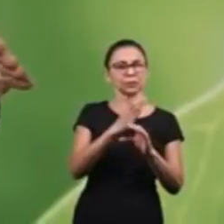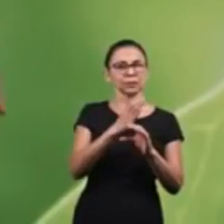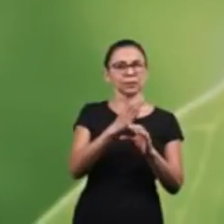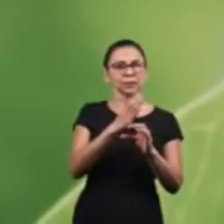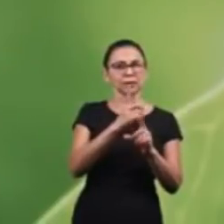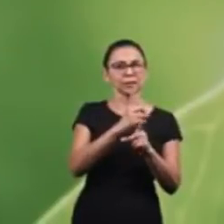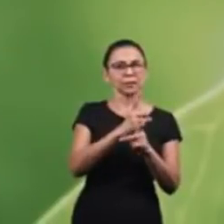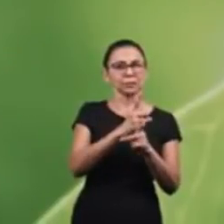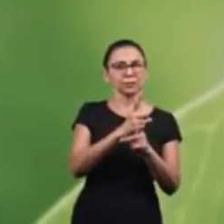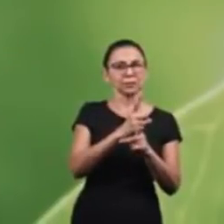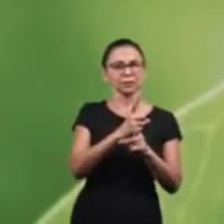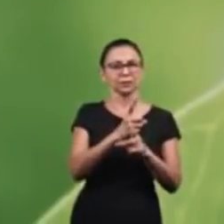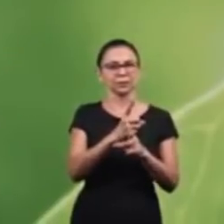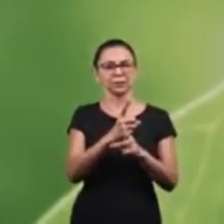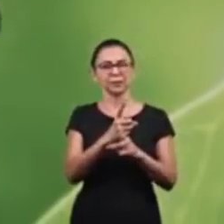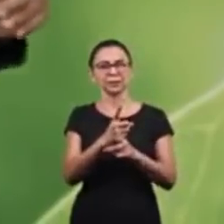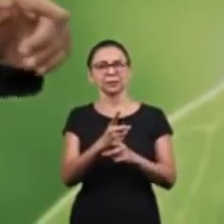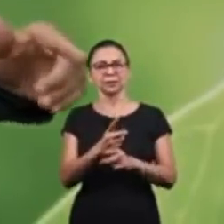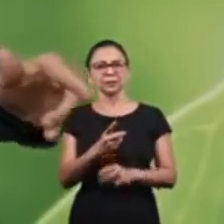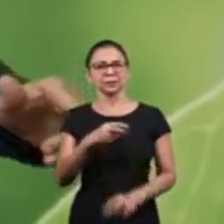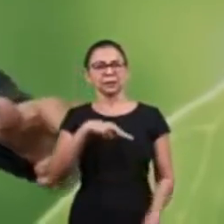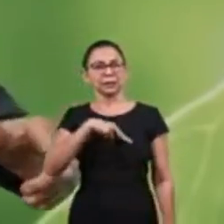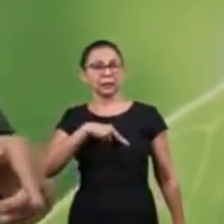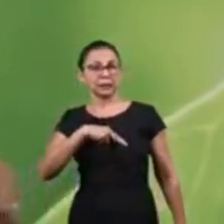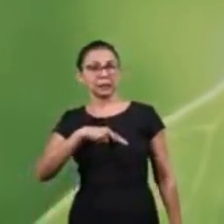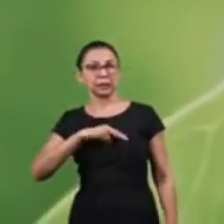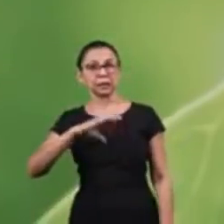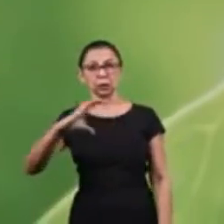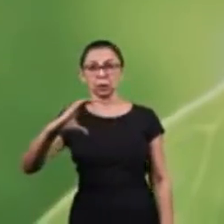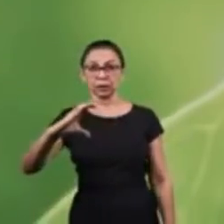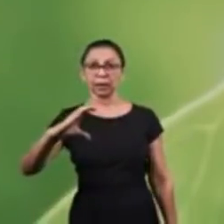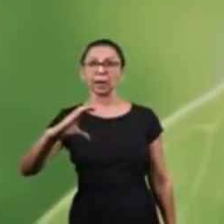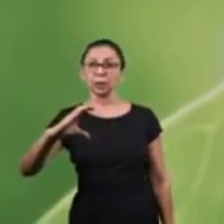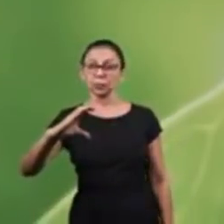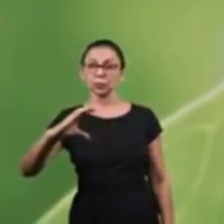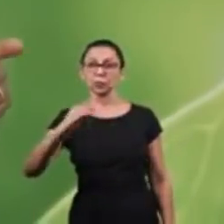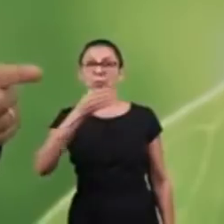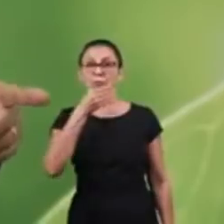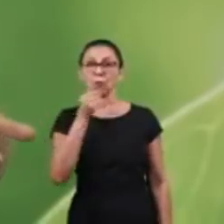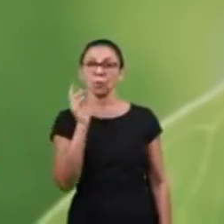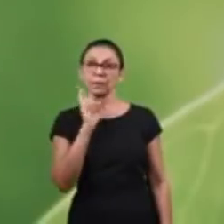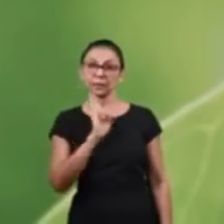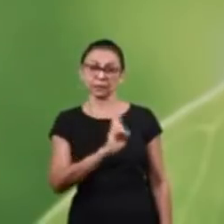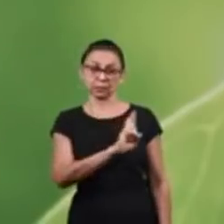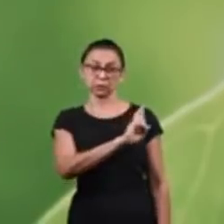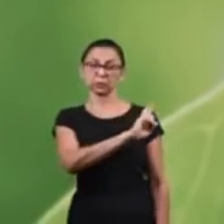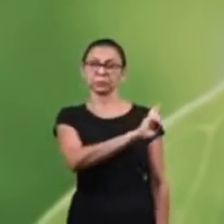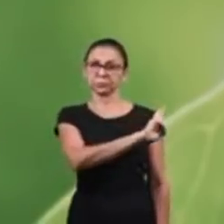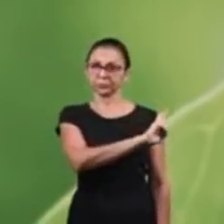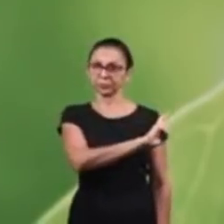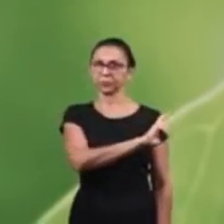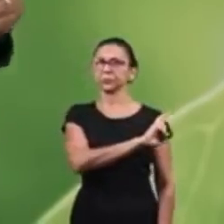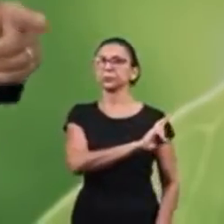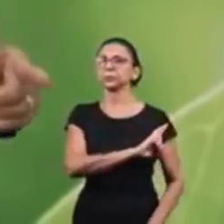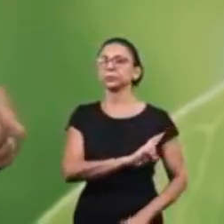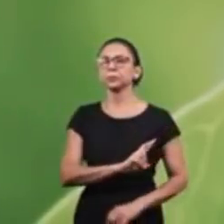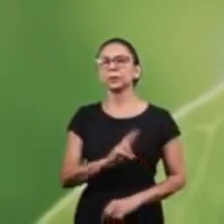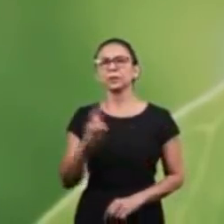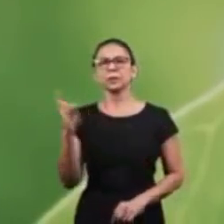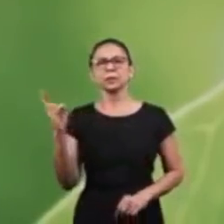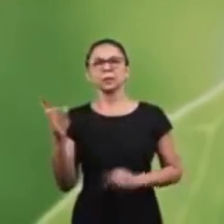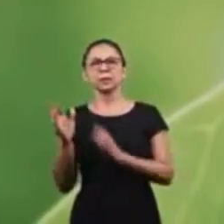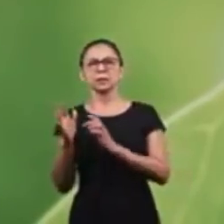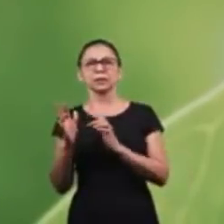This man was named Nicodemus. A man who was intelligent. He had an important position in his